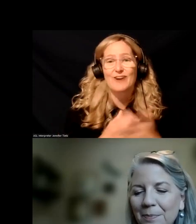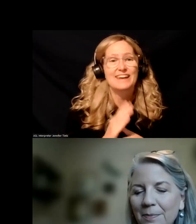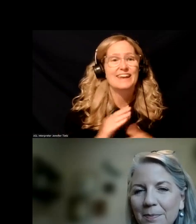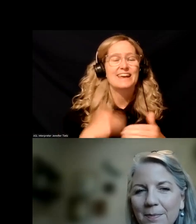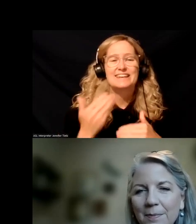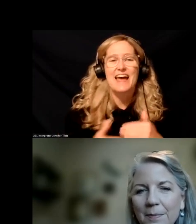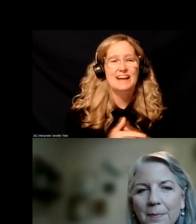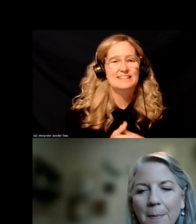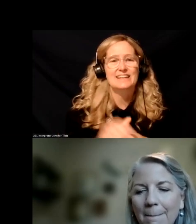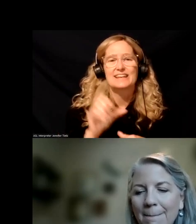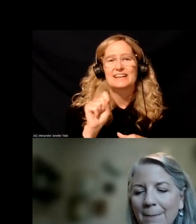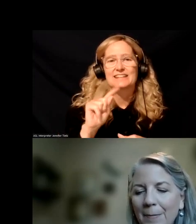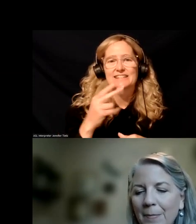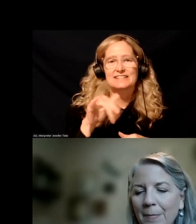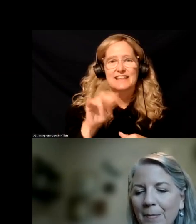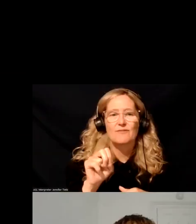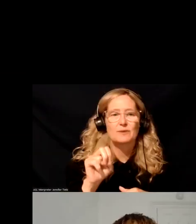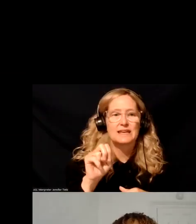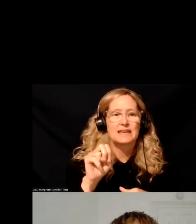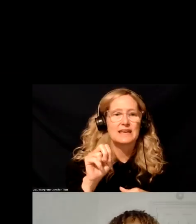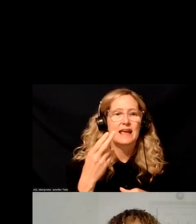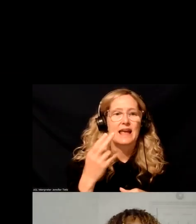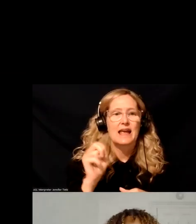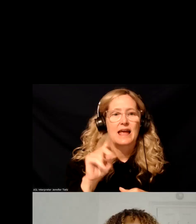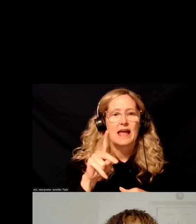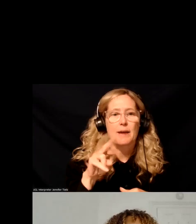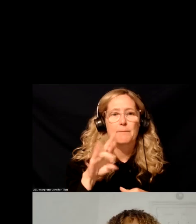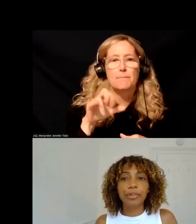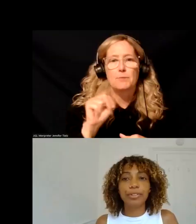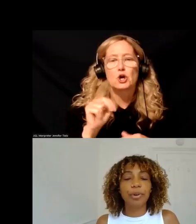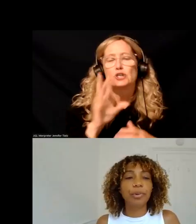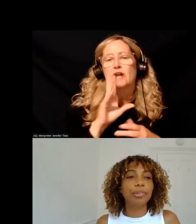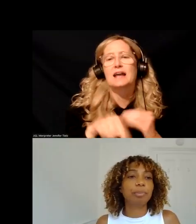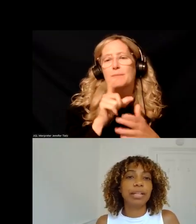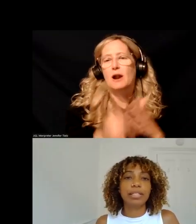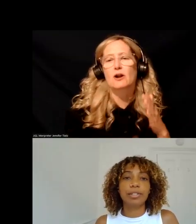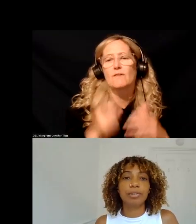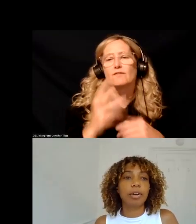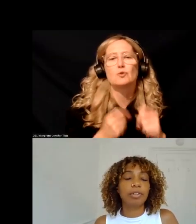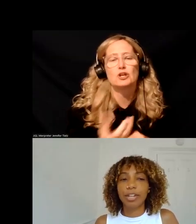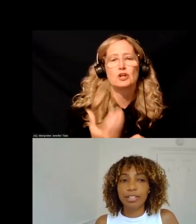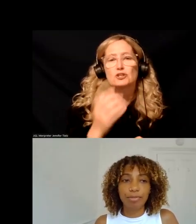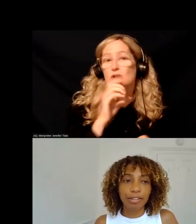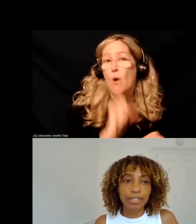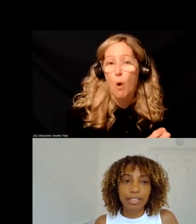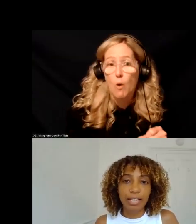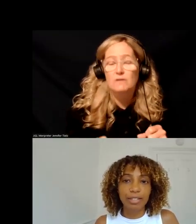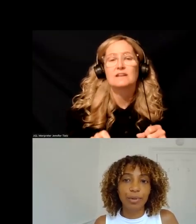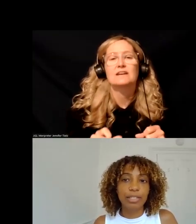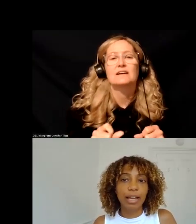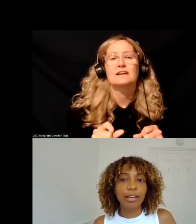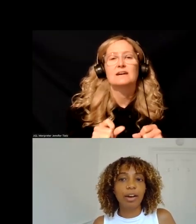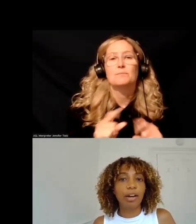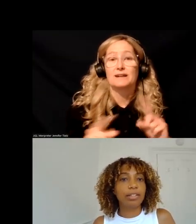next up, Stephanie Hepburn to talk with us about an article that's a couple of years old, but is just as relevant today